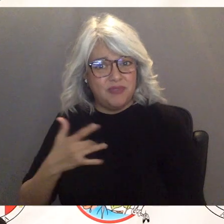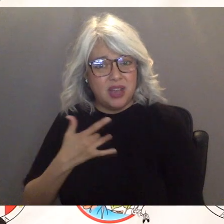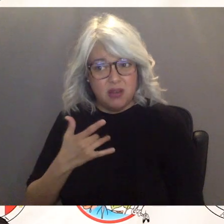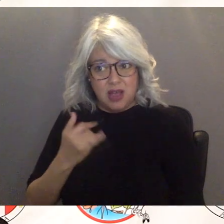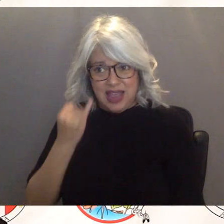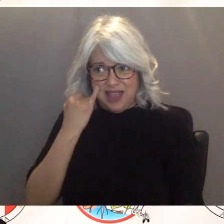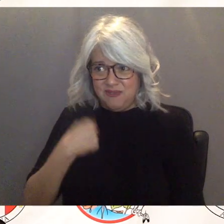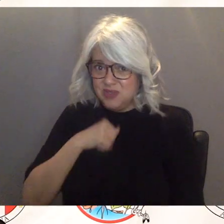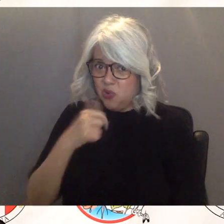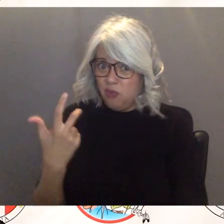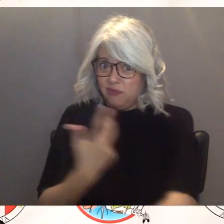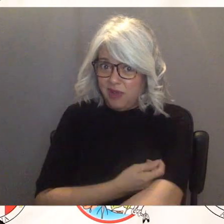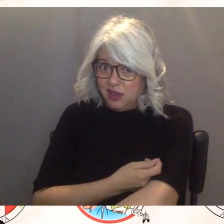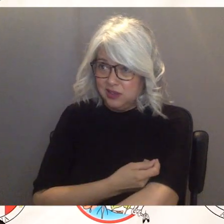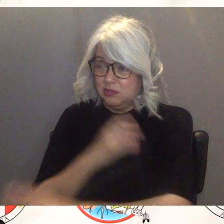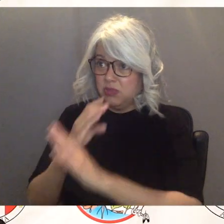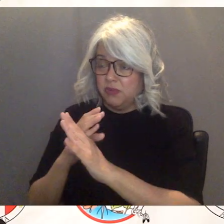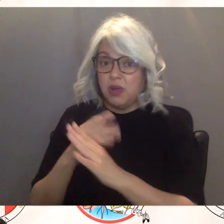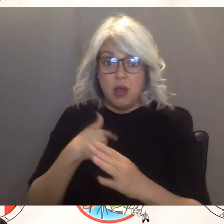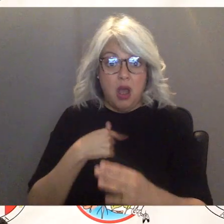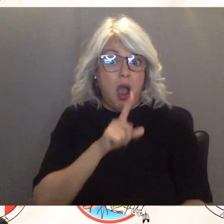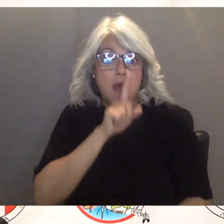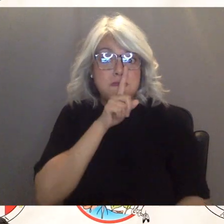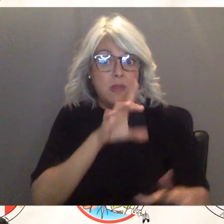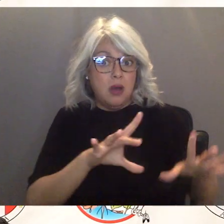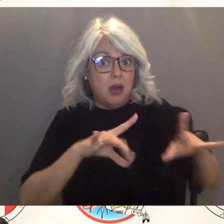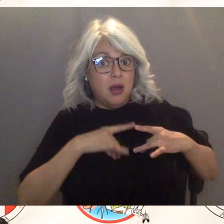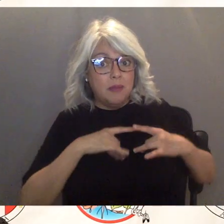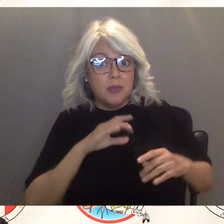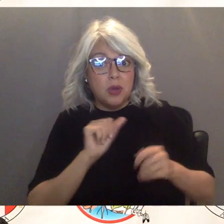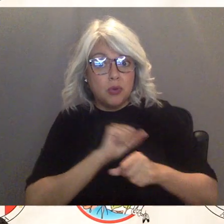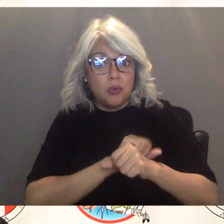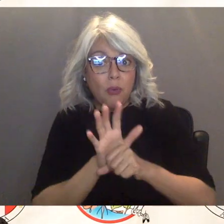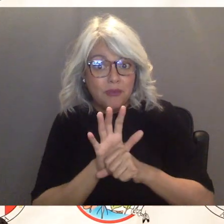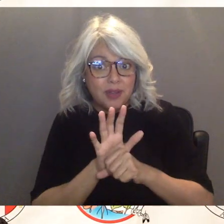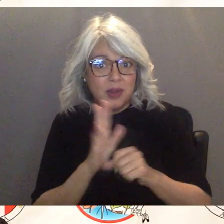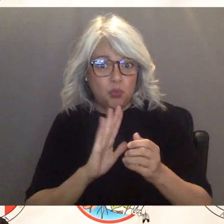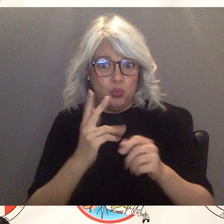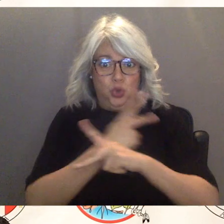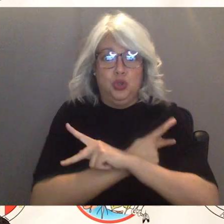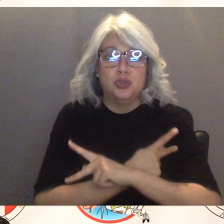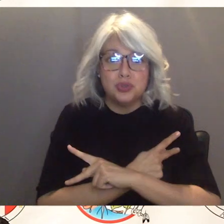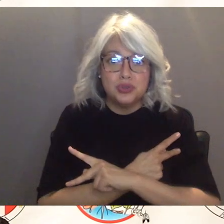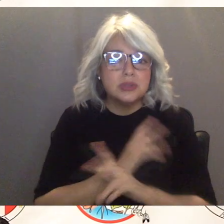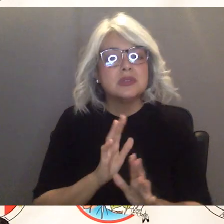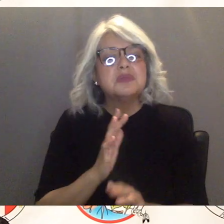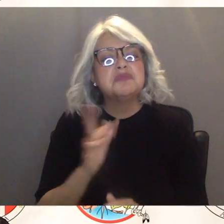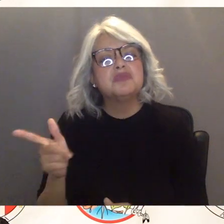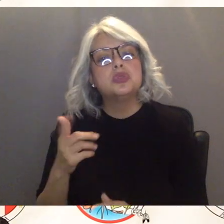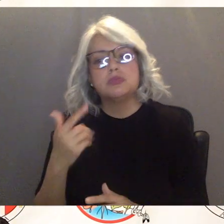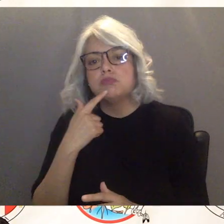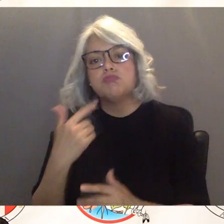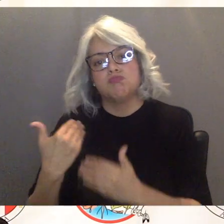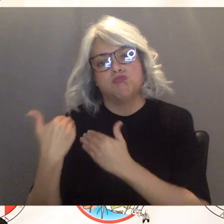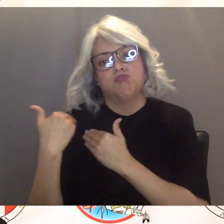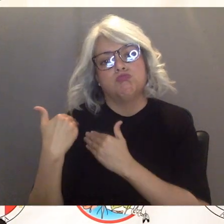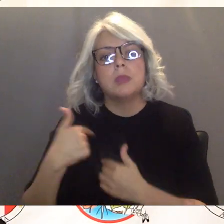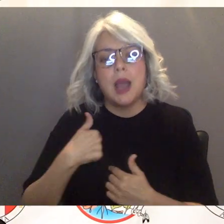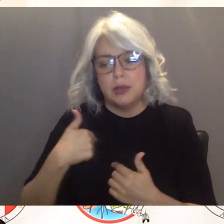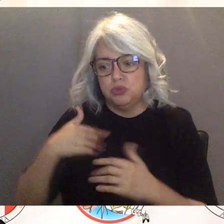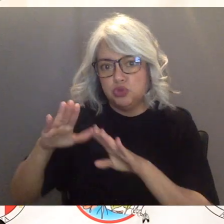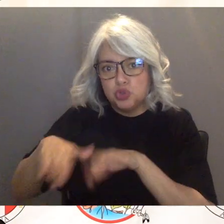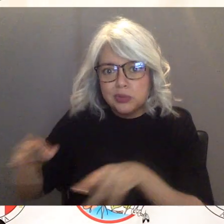contracting the actual covid you know so to her it was you know her response was i have children and